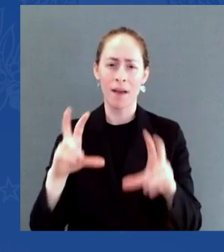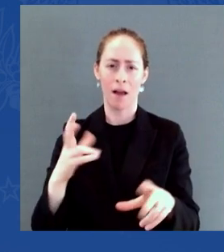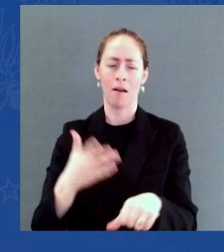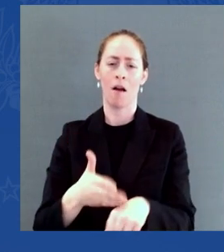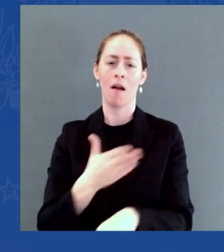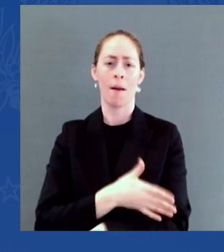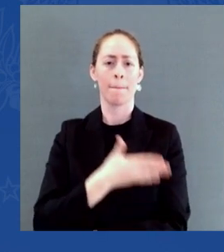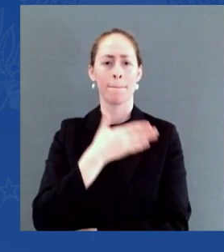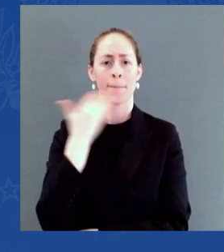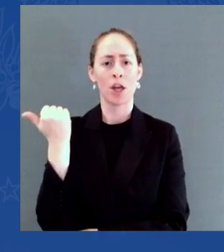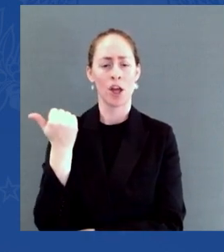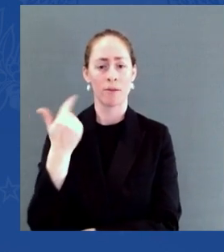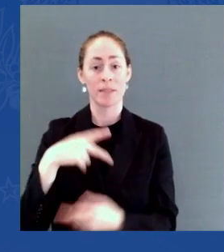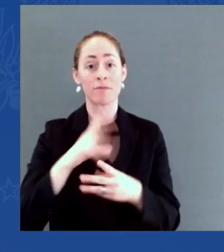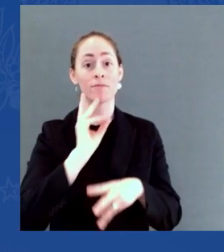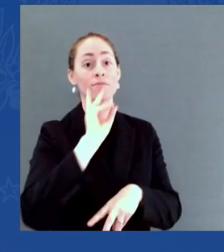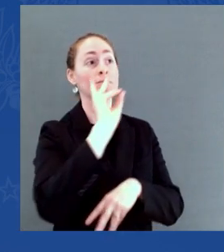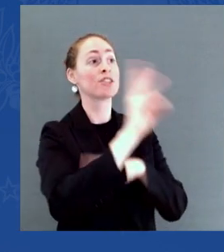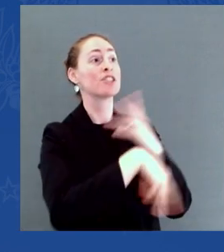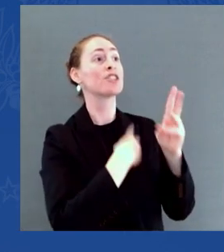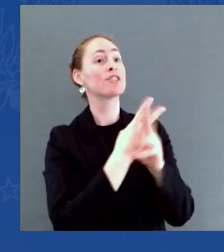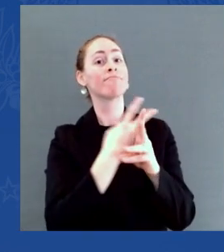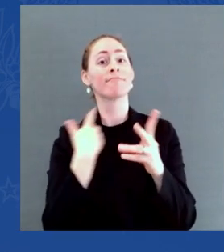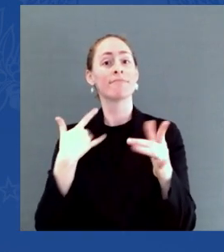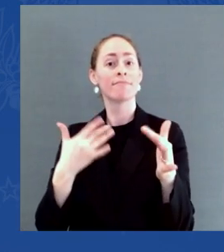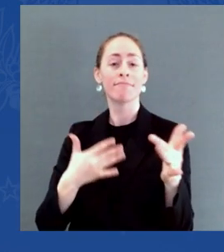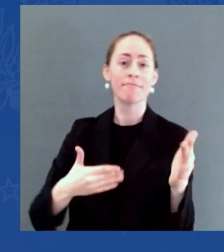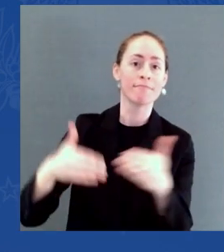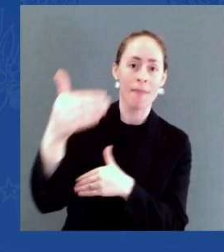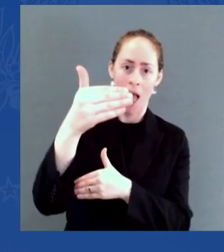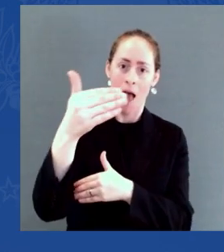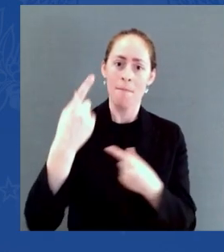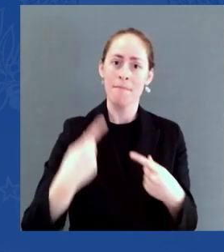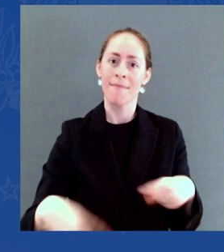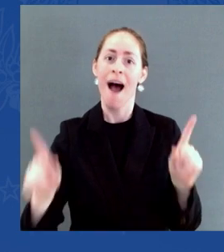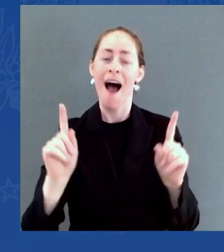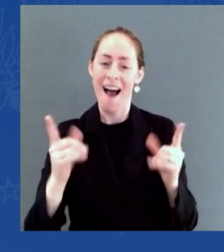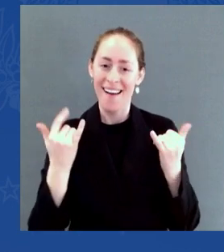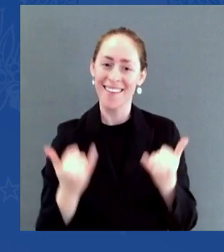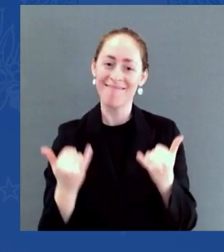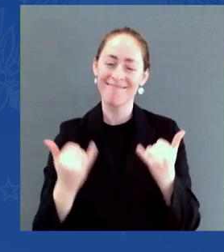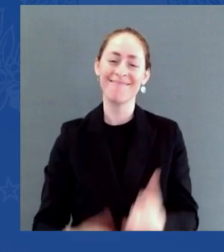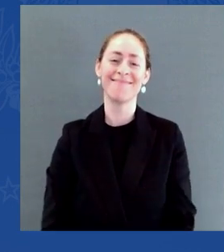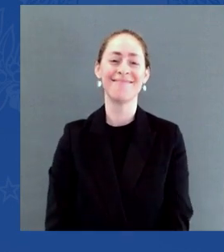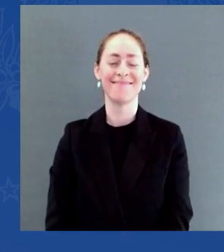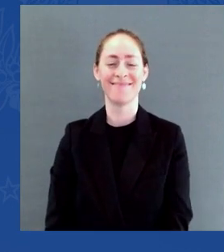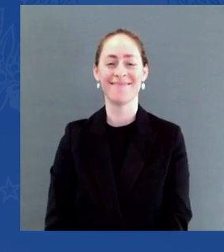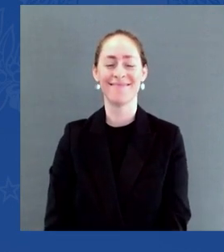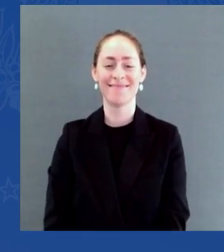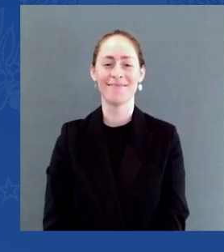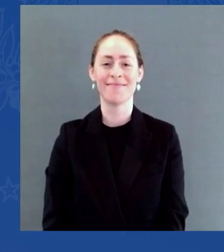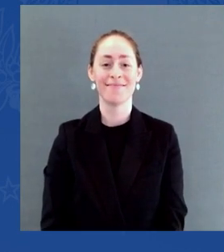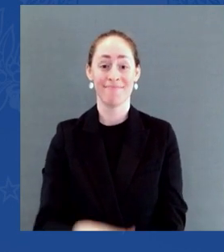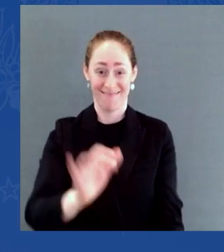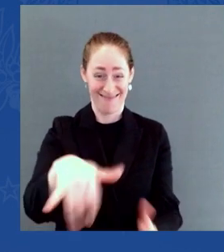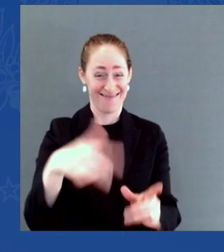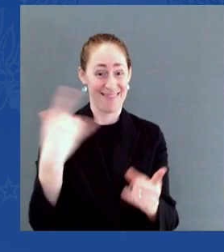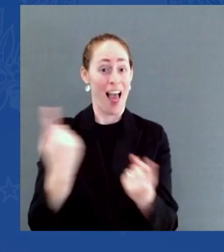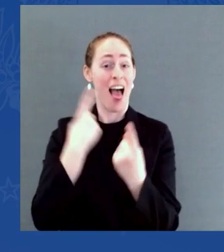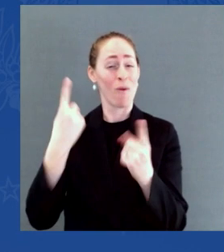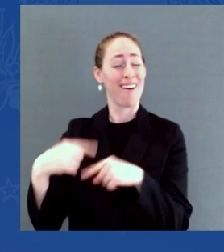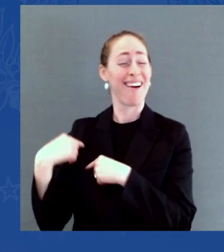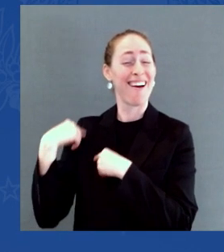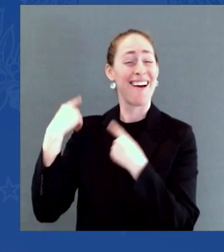somewhere along the way, we stopped investing in ourselves. America is still the largest economy in the world. We still have the most productive